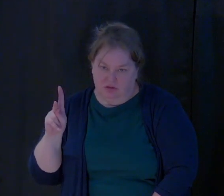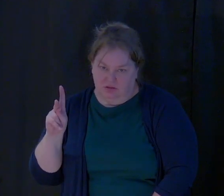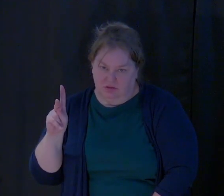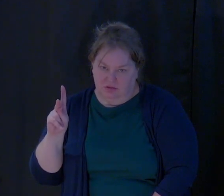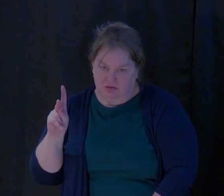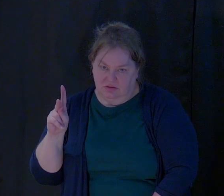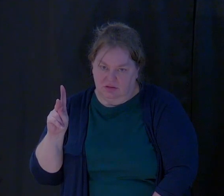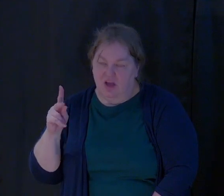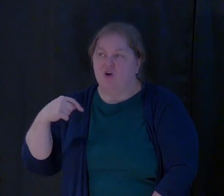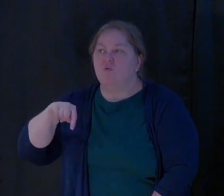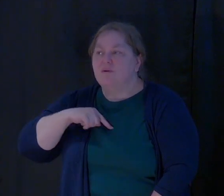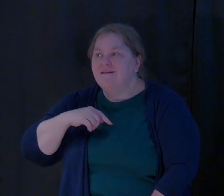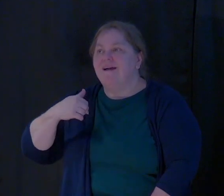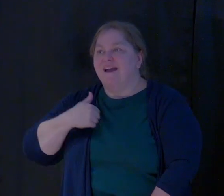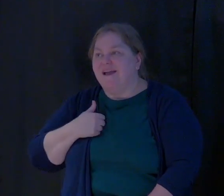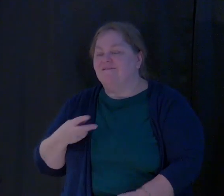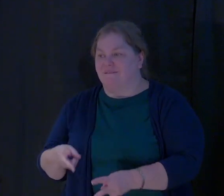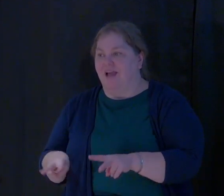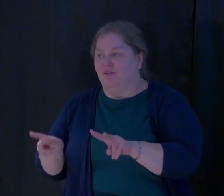We have value.